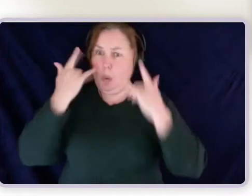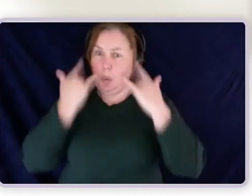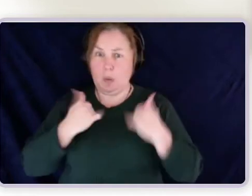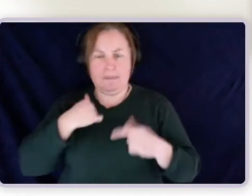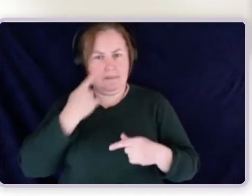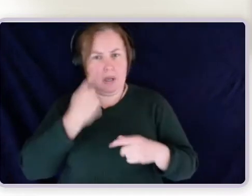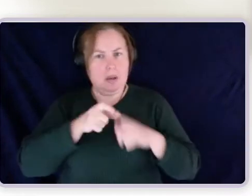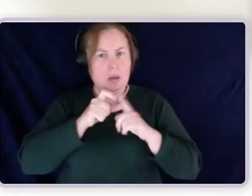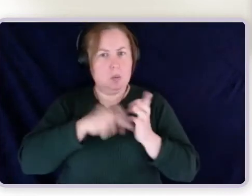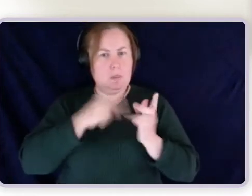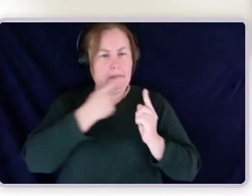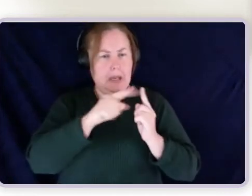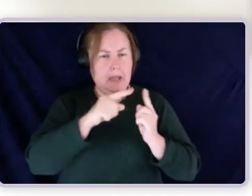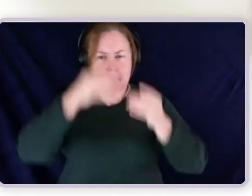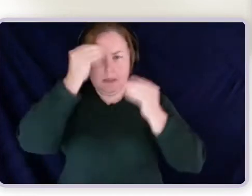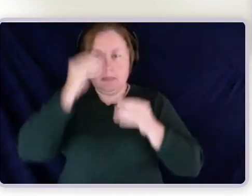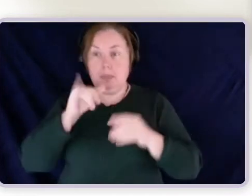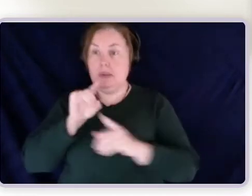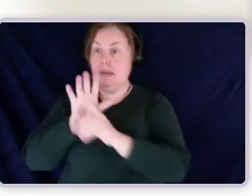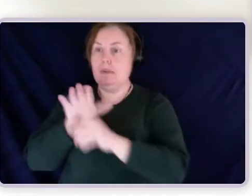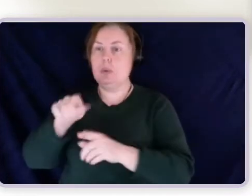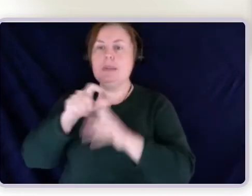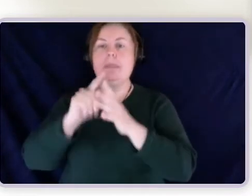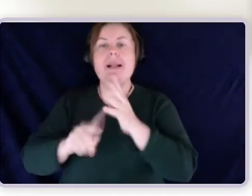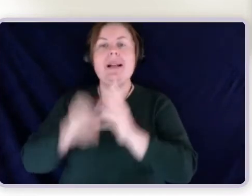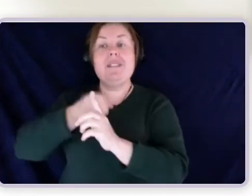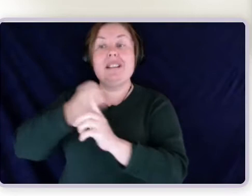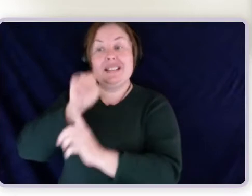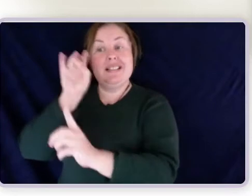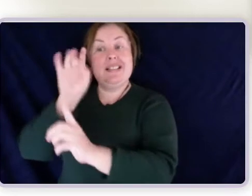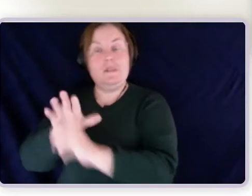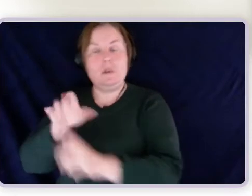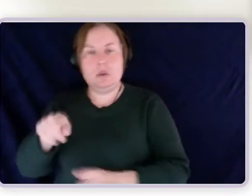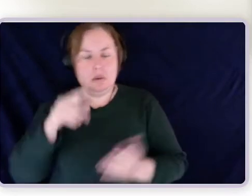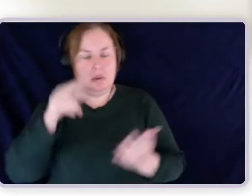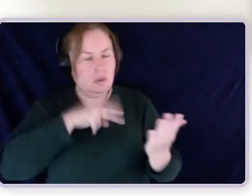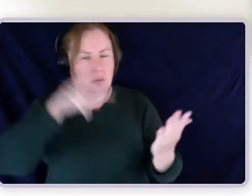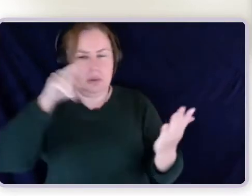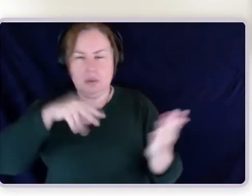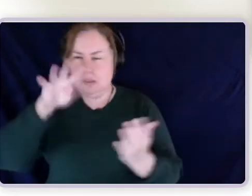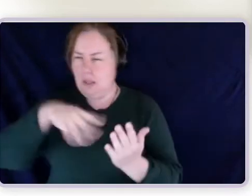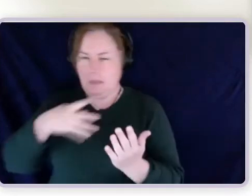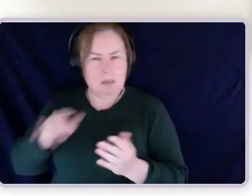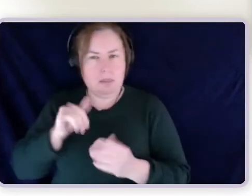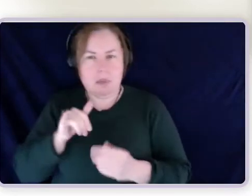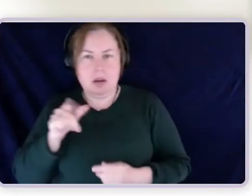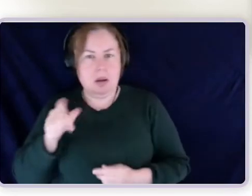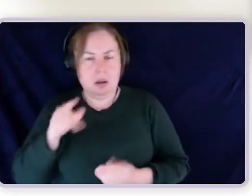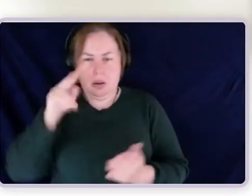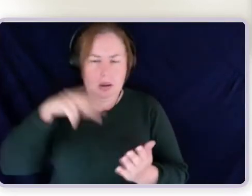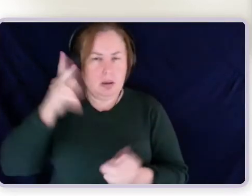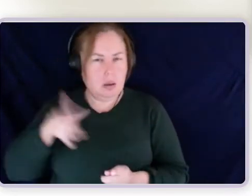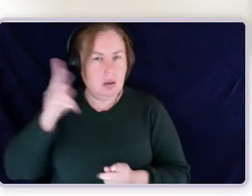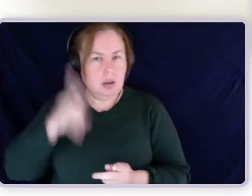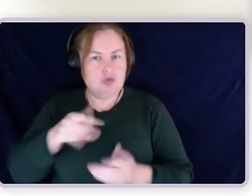you as a disability advocate to do the same, having had experience with this, having looked at these tables over and over and regularly.